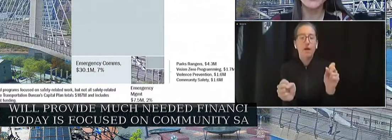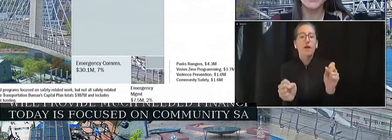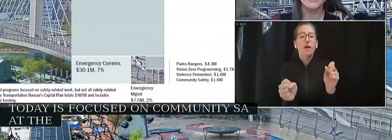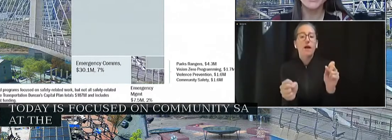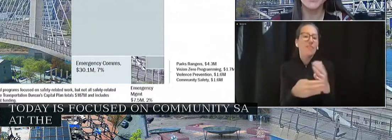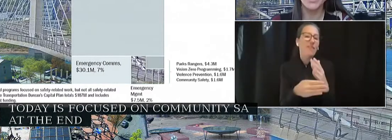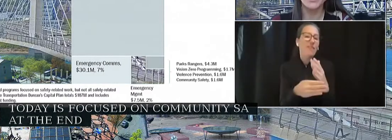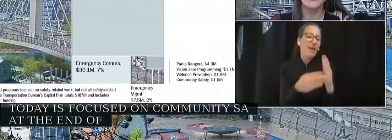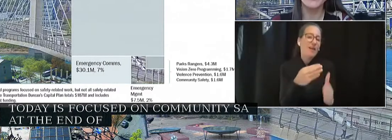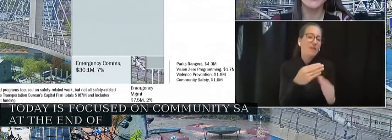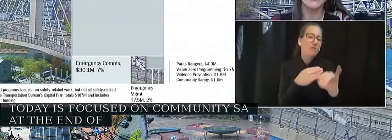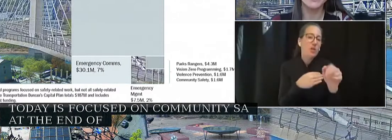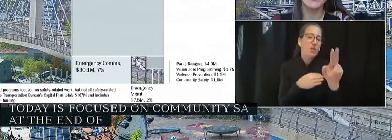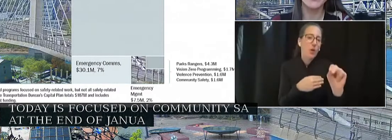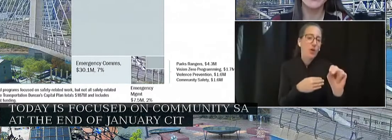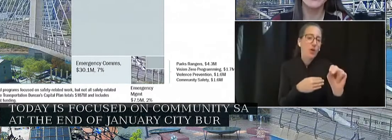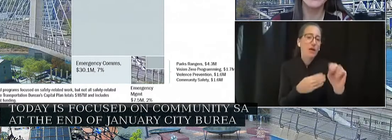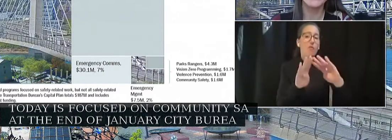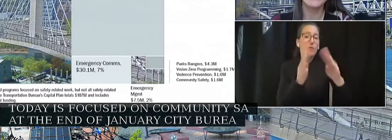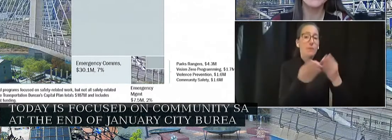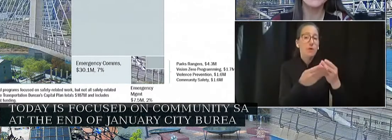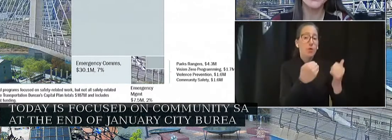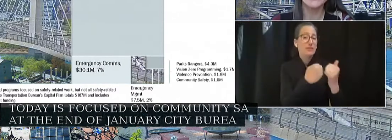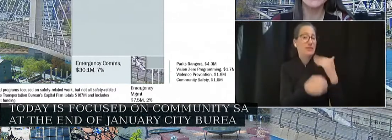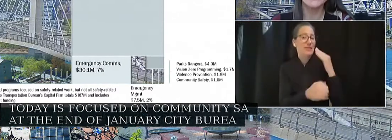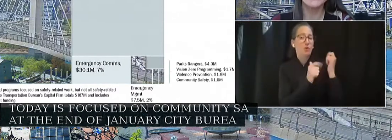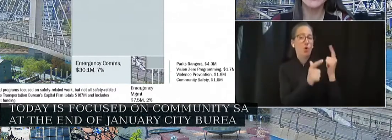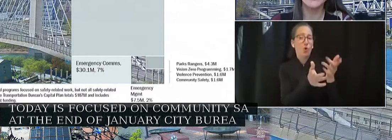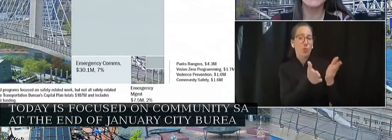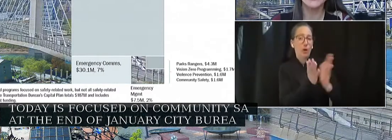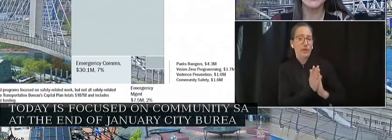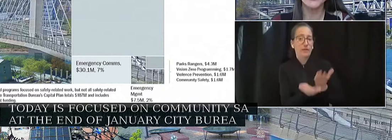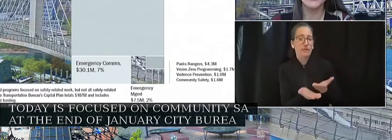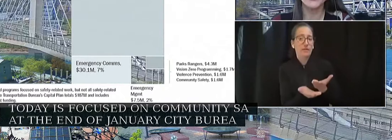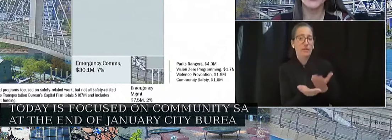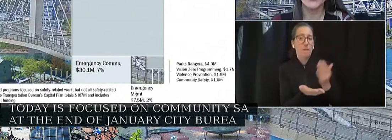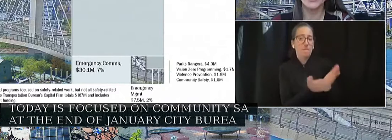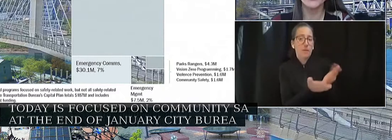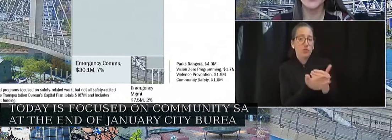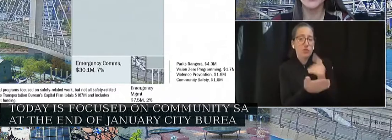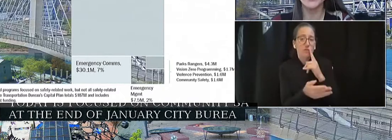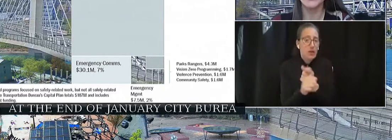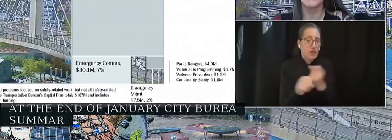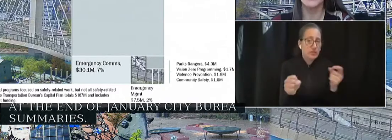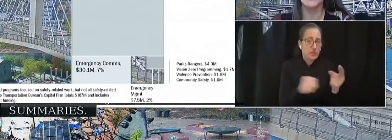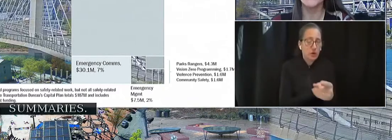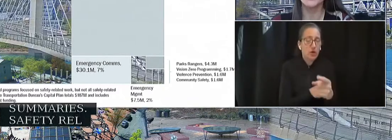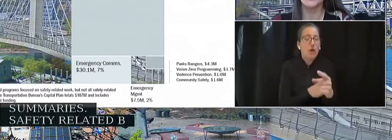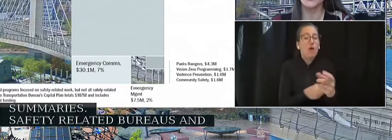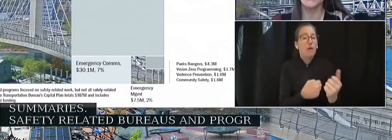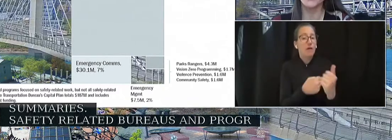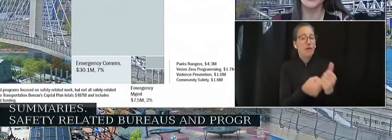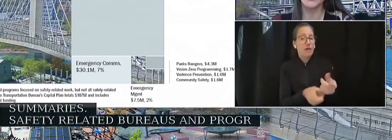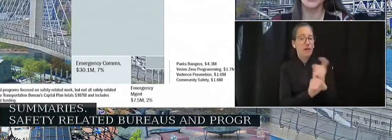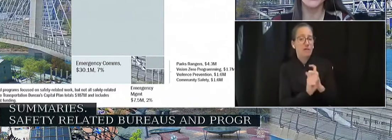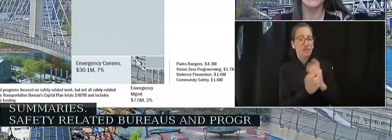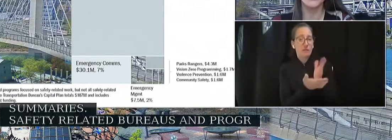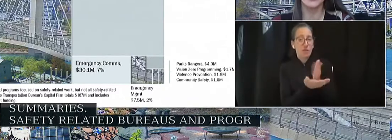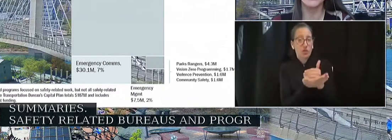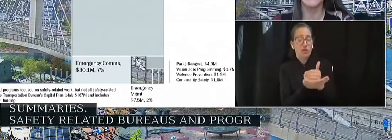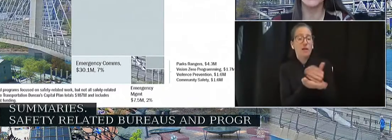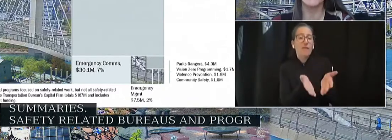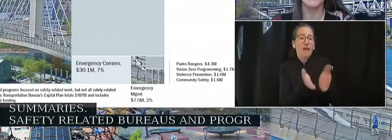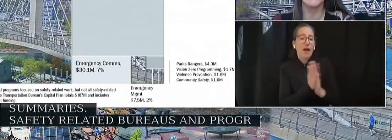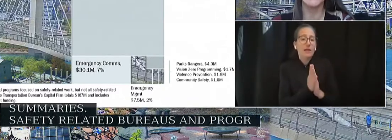submitted their requested budgets for the upcoming fiscal year. In these submissions, safety-related bureaus and programs requested over $424 million